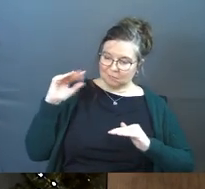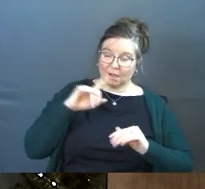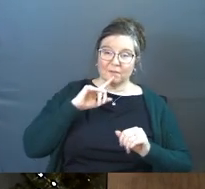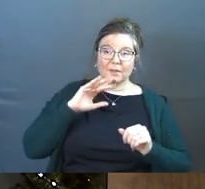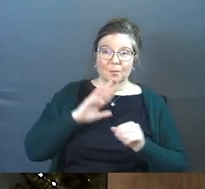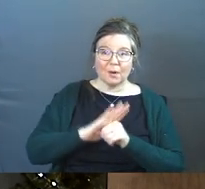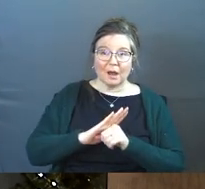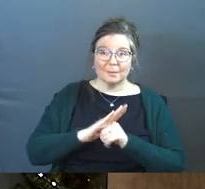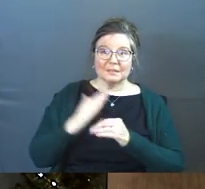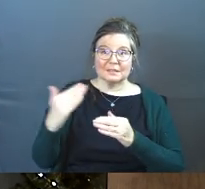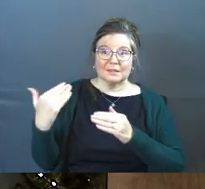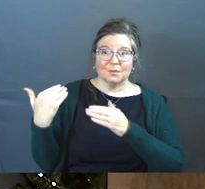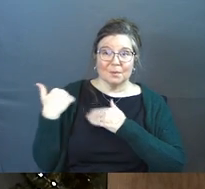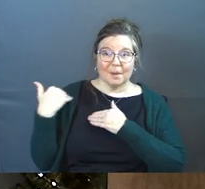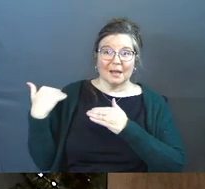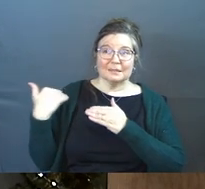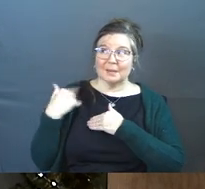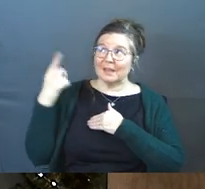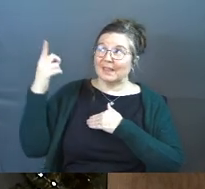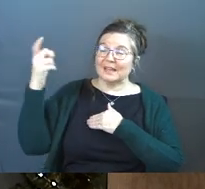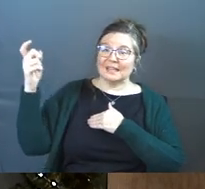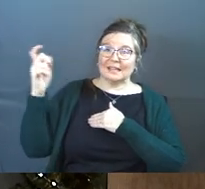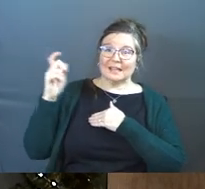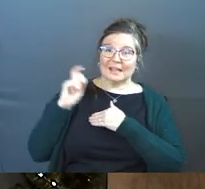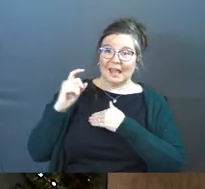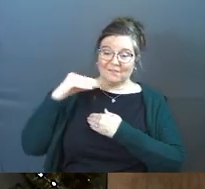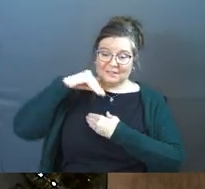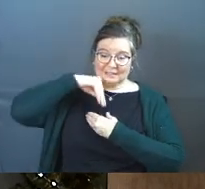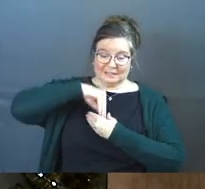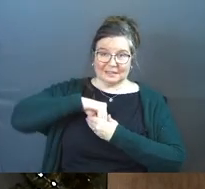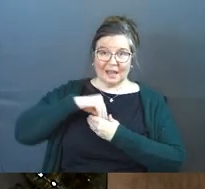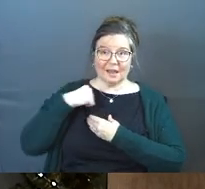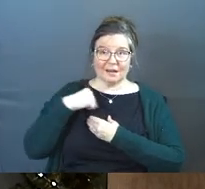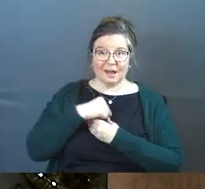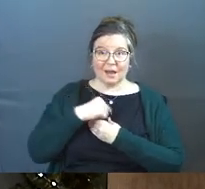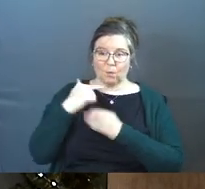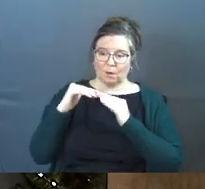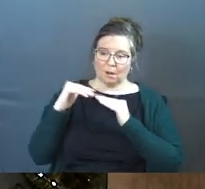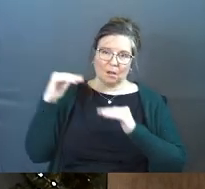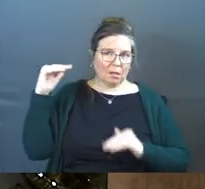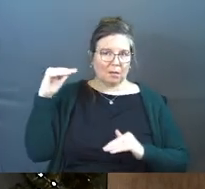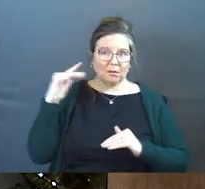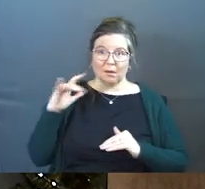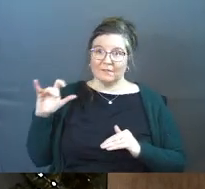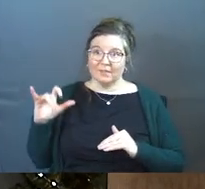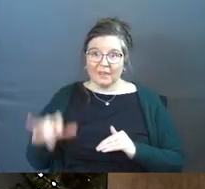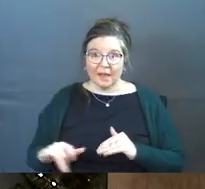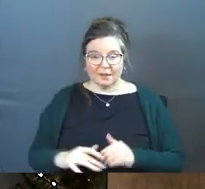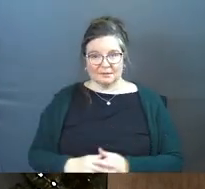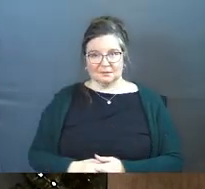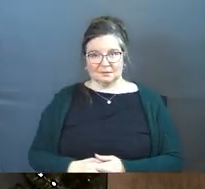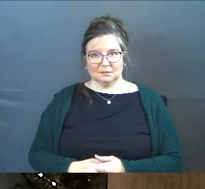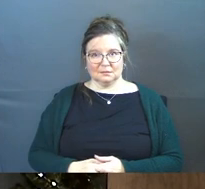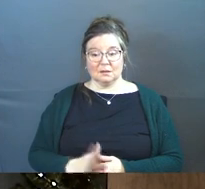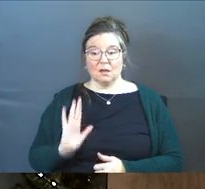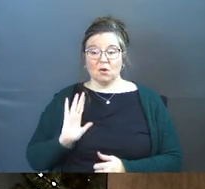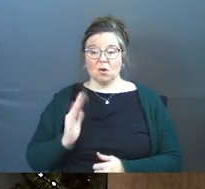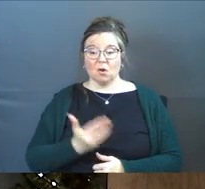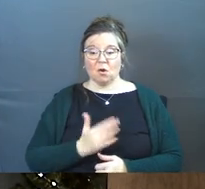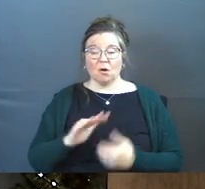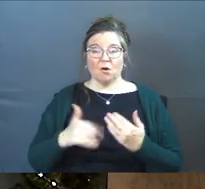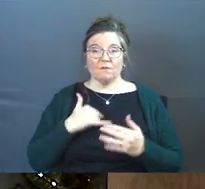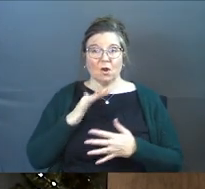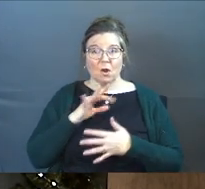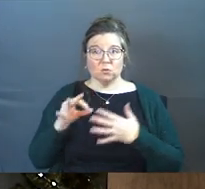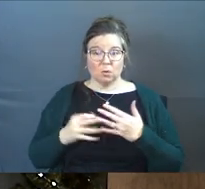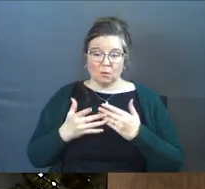promise and the responsibility that he had first put inside of us. We fell short of that in all of